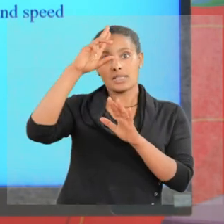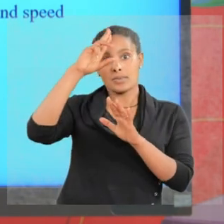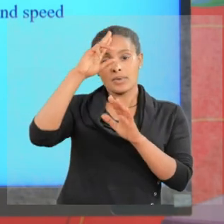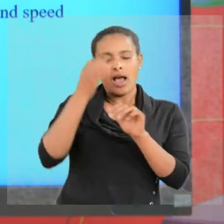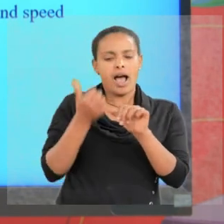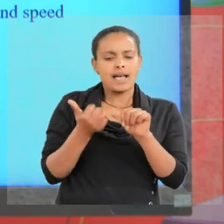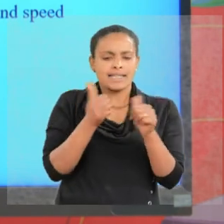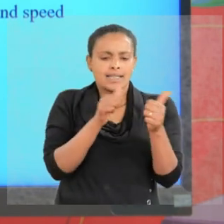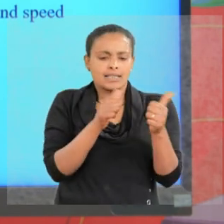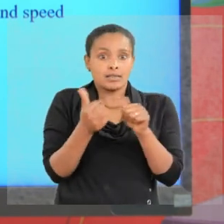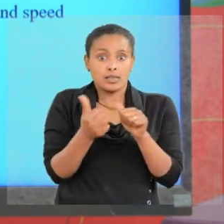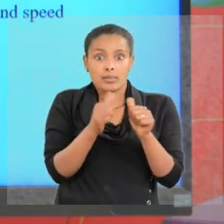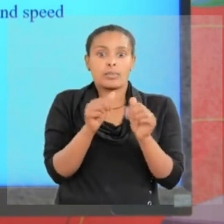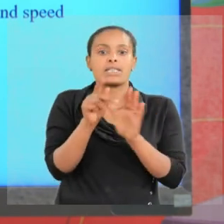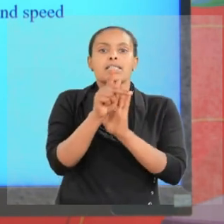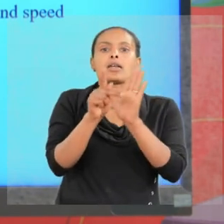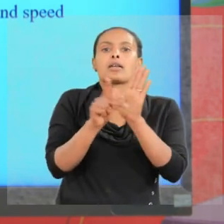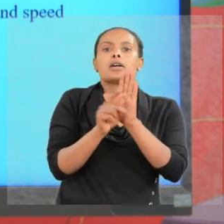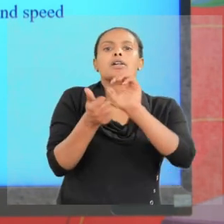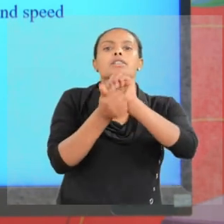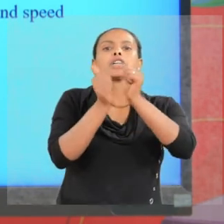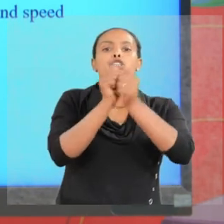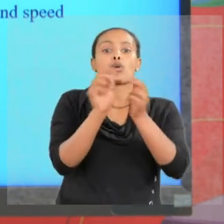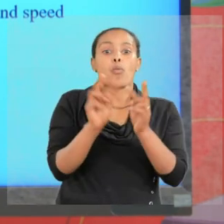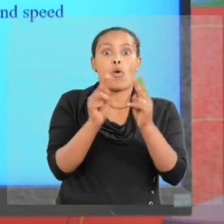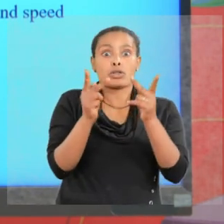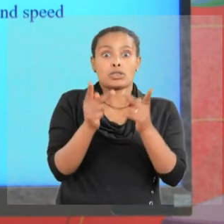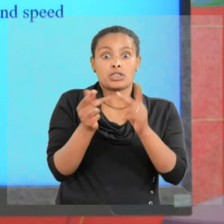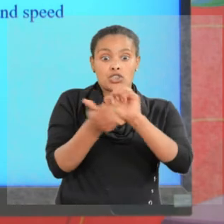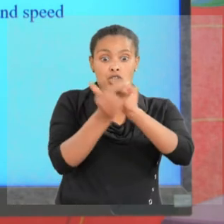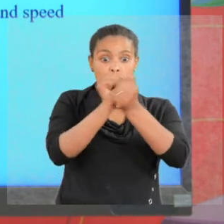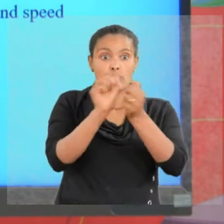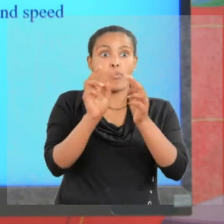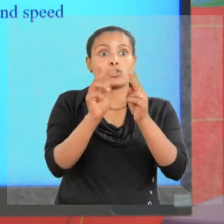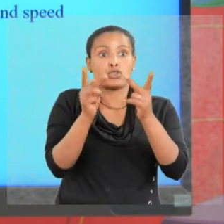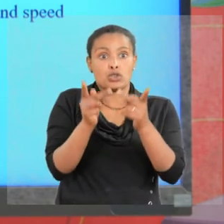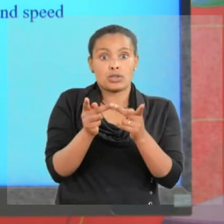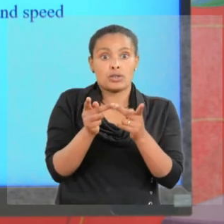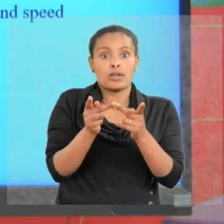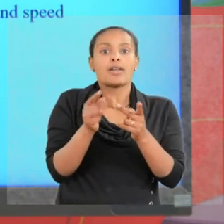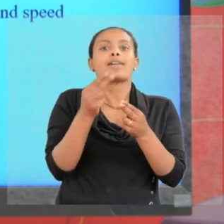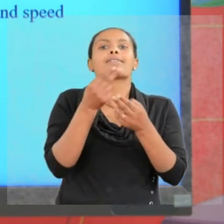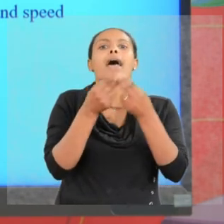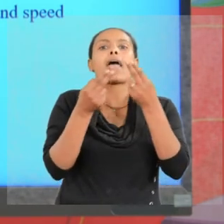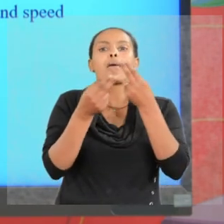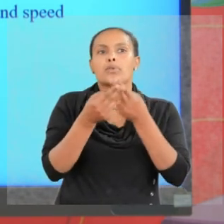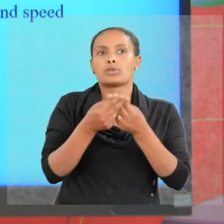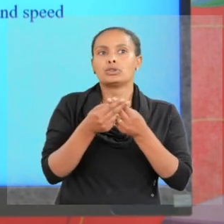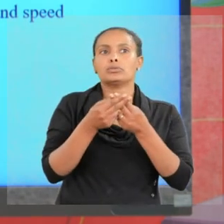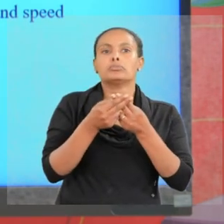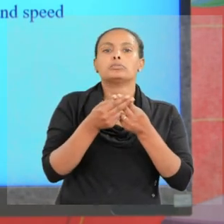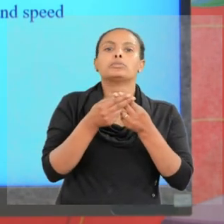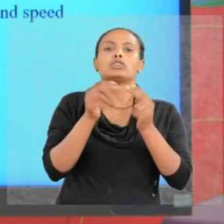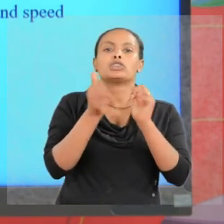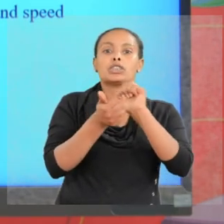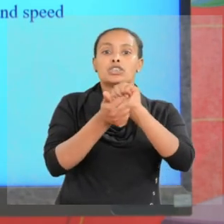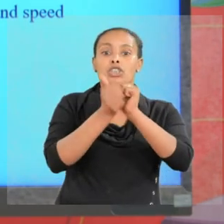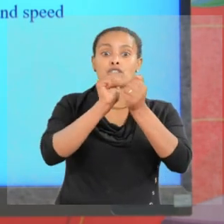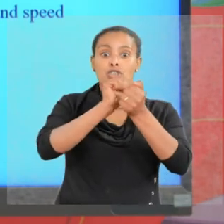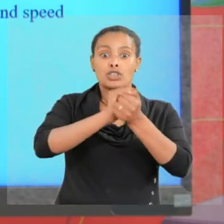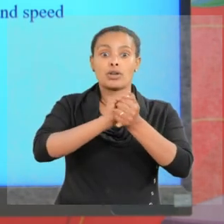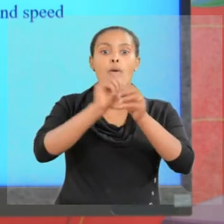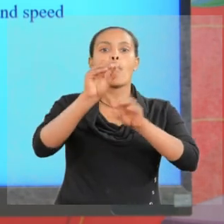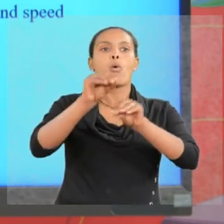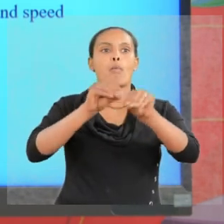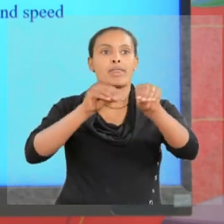uncertainty principle, change in position, change in position times change in momentum, change